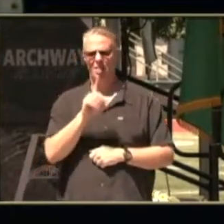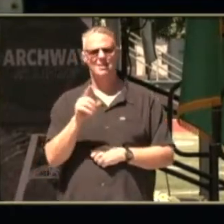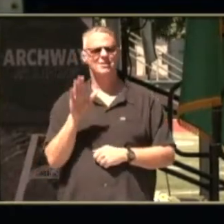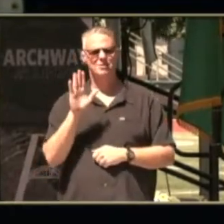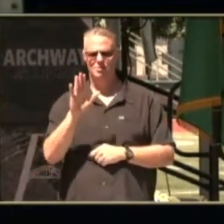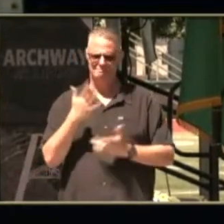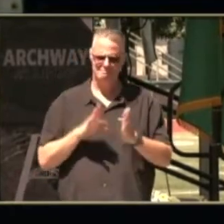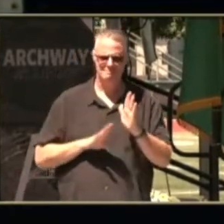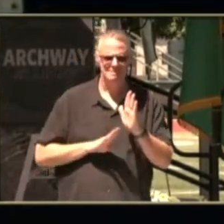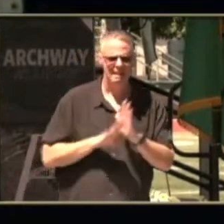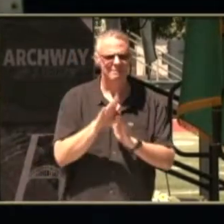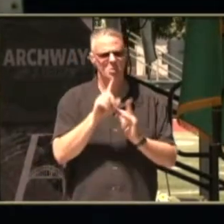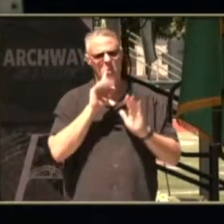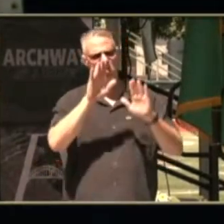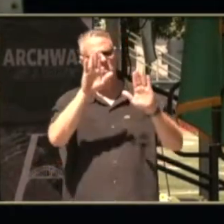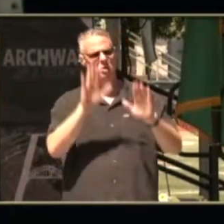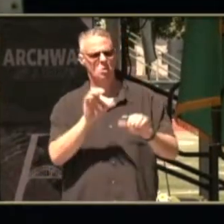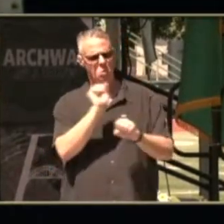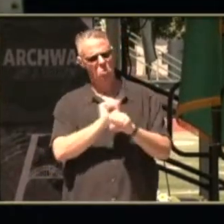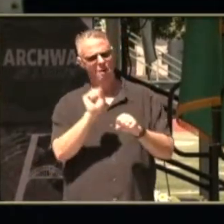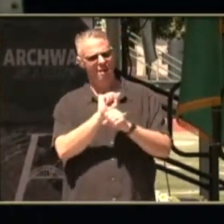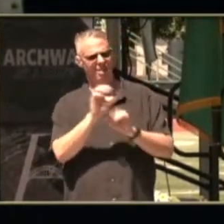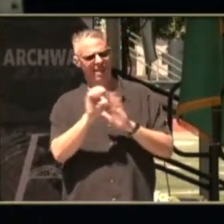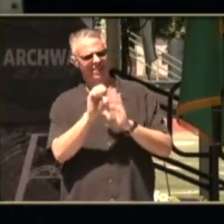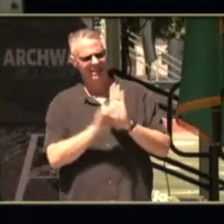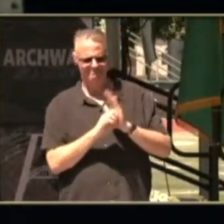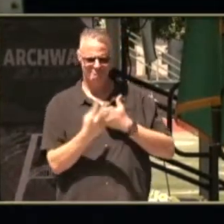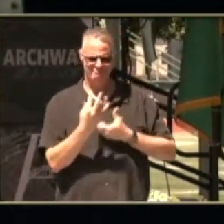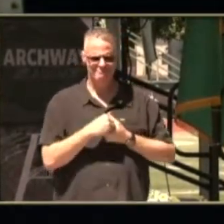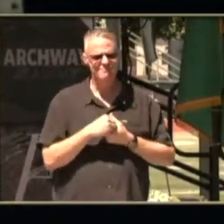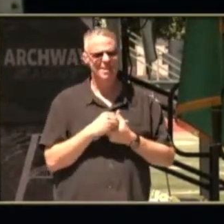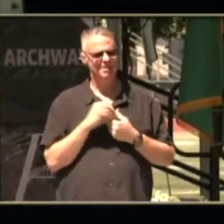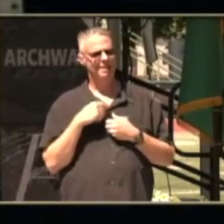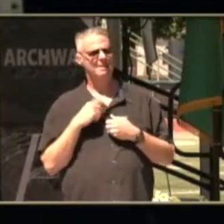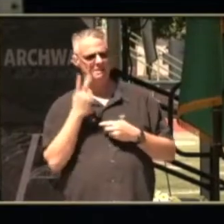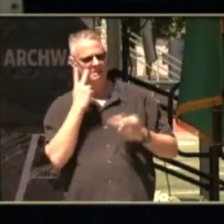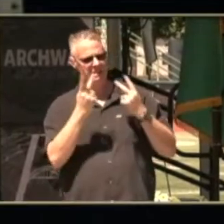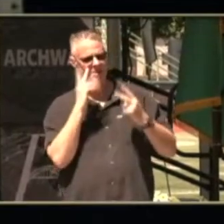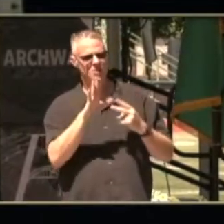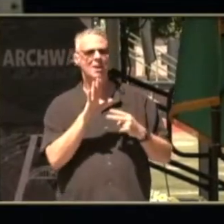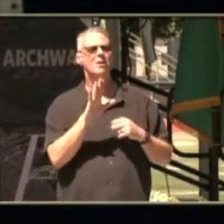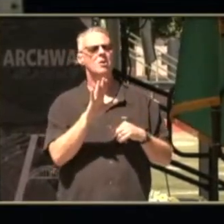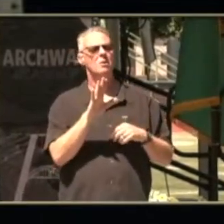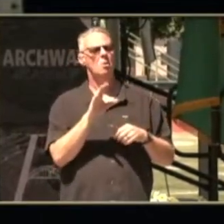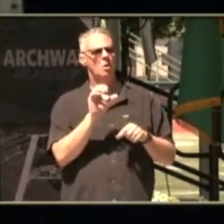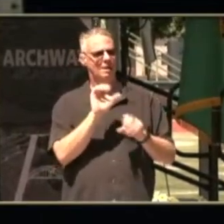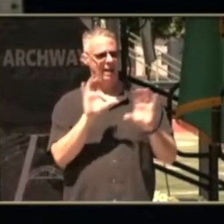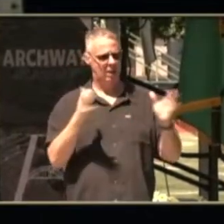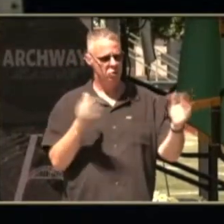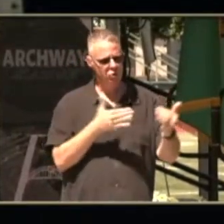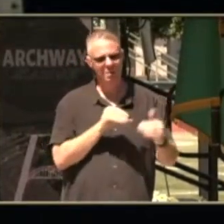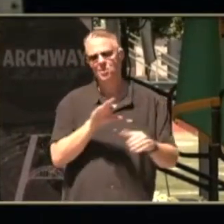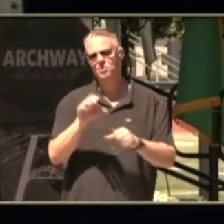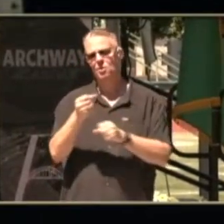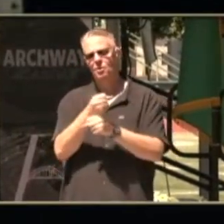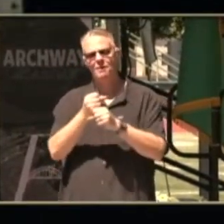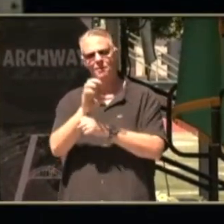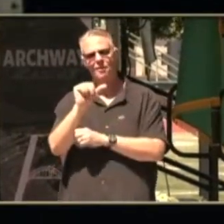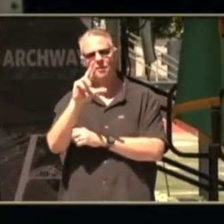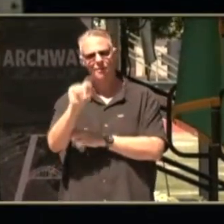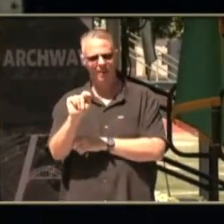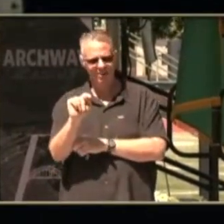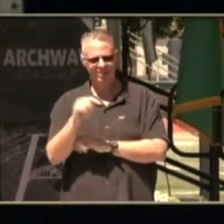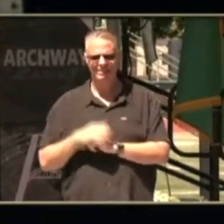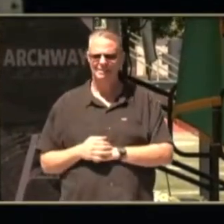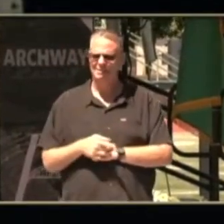far in developing a great worth work ethic in the classroom and at your coffee cart work site and you did a fabulous